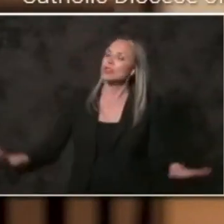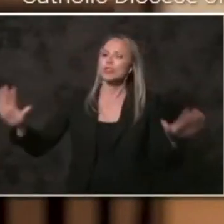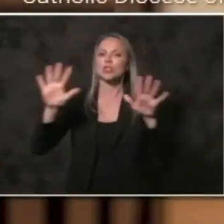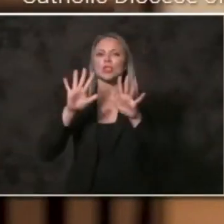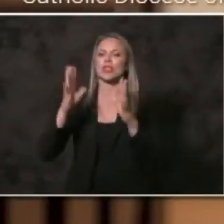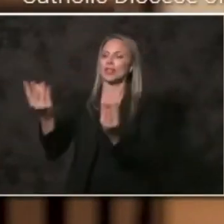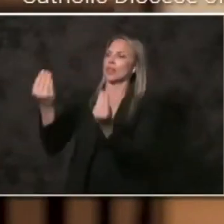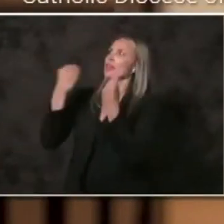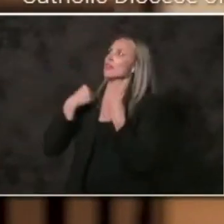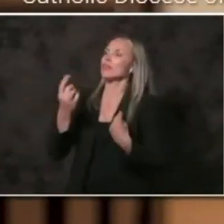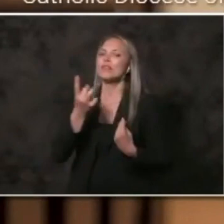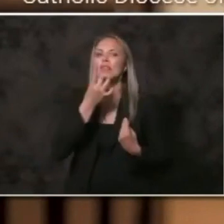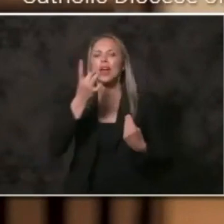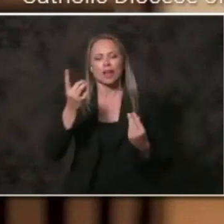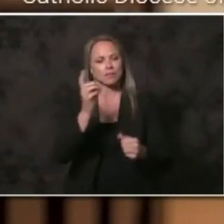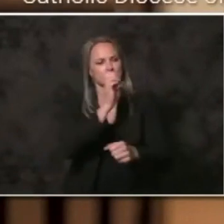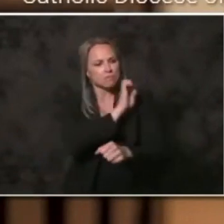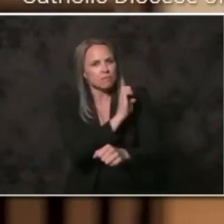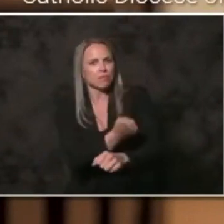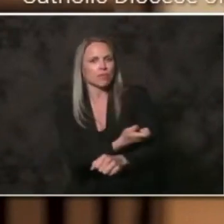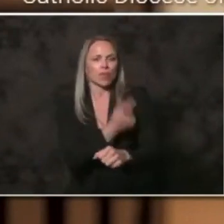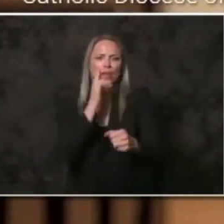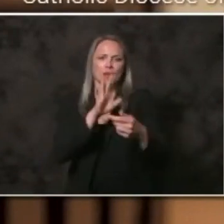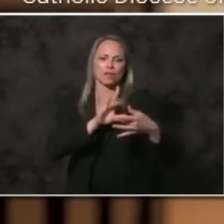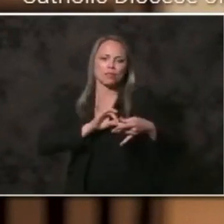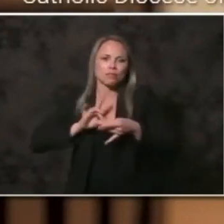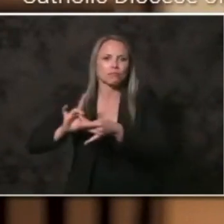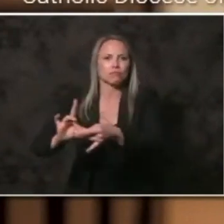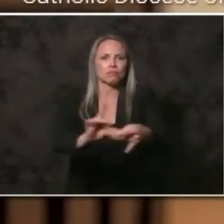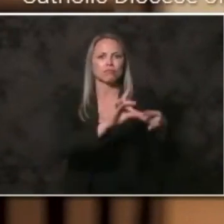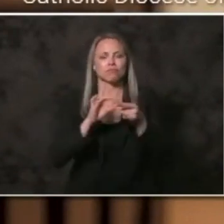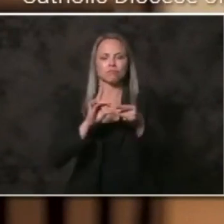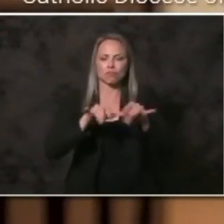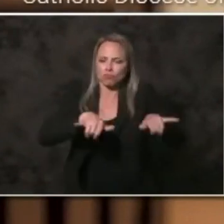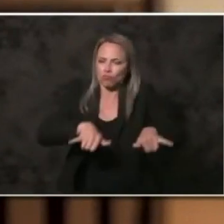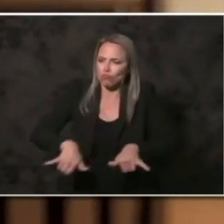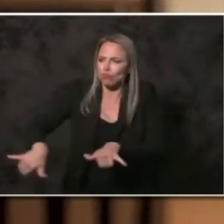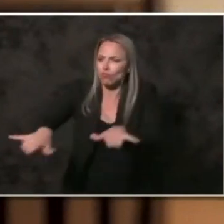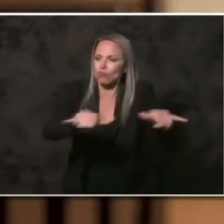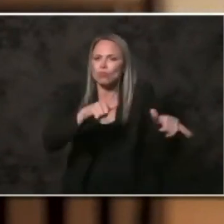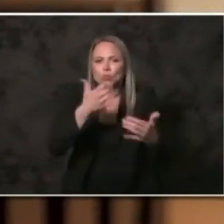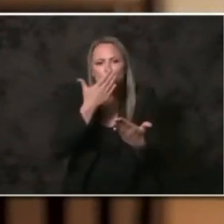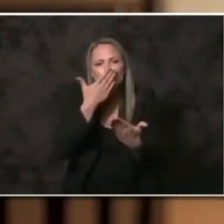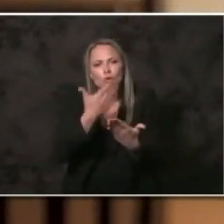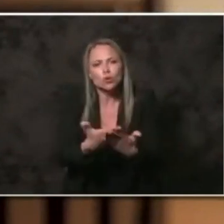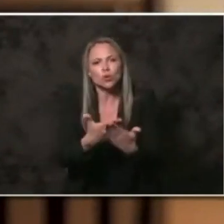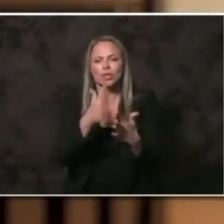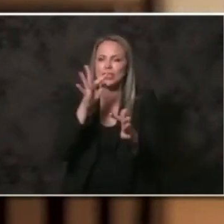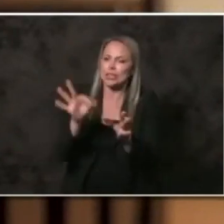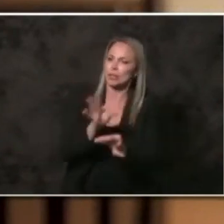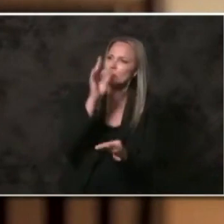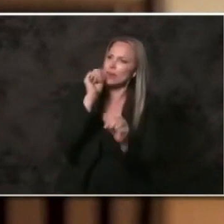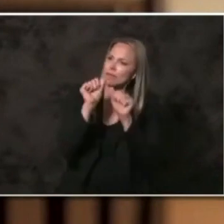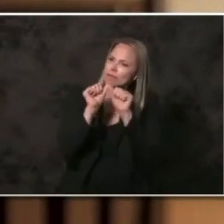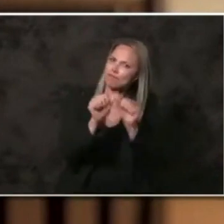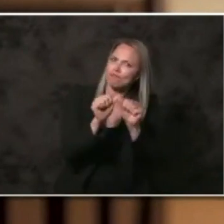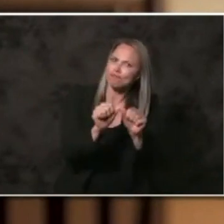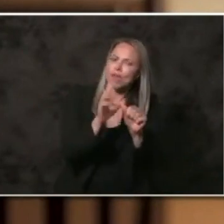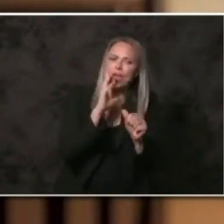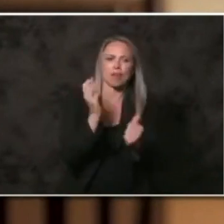bringer of light, energy of connection, common goodness, spirit of resilience and love.